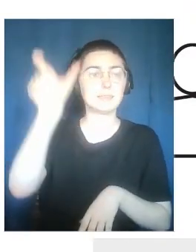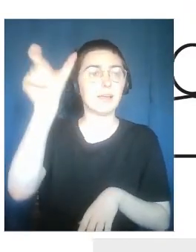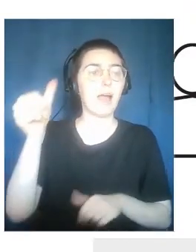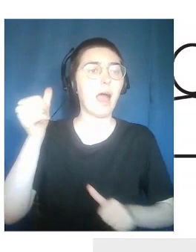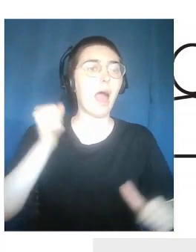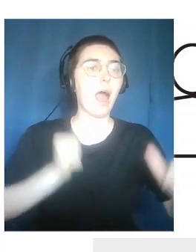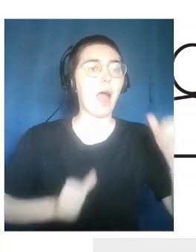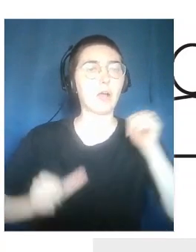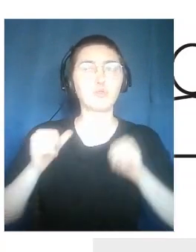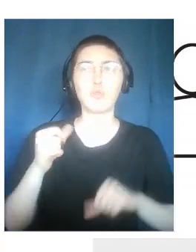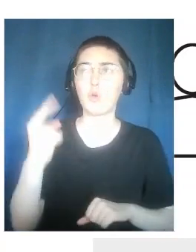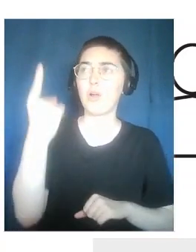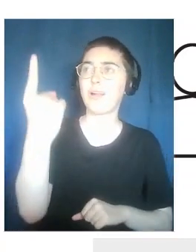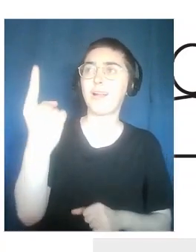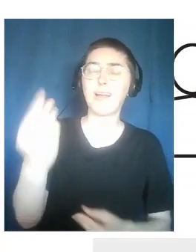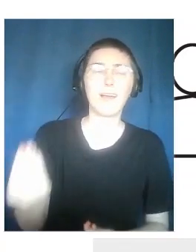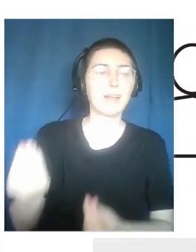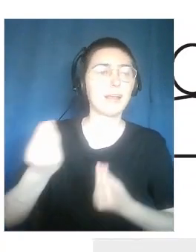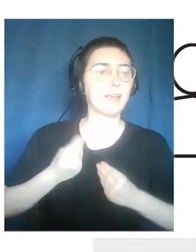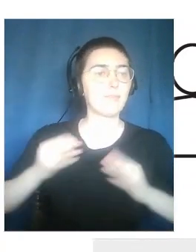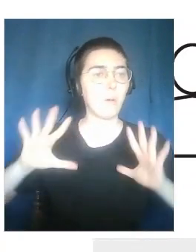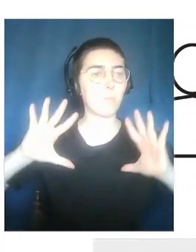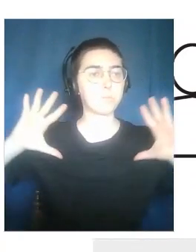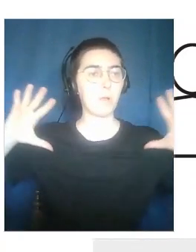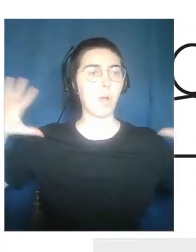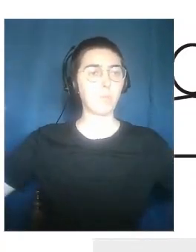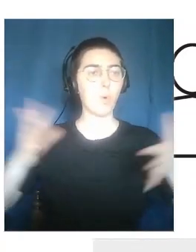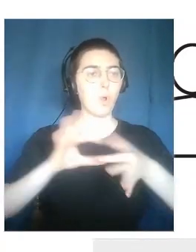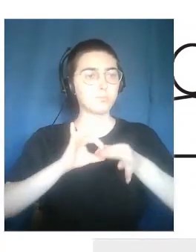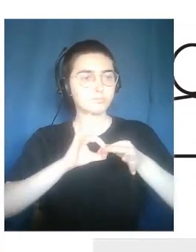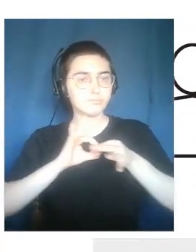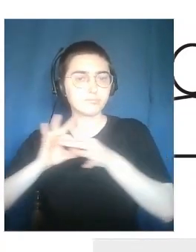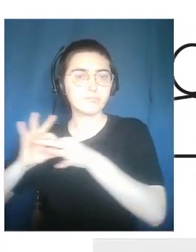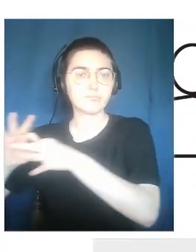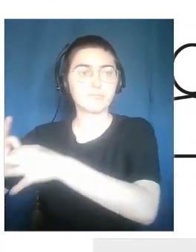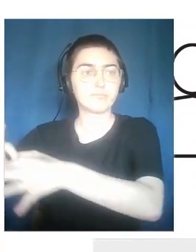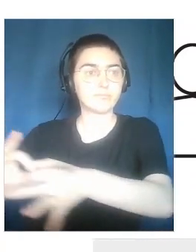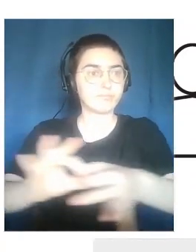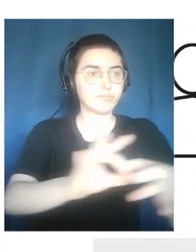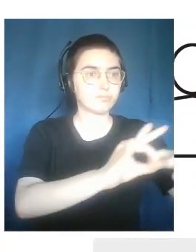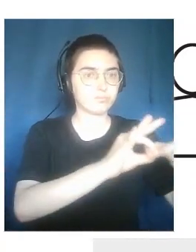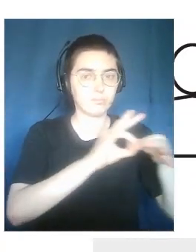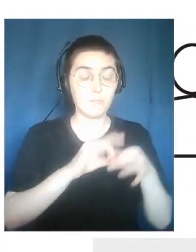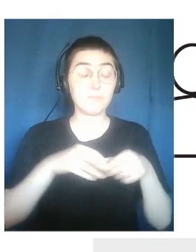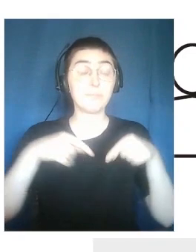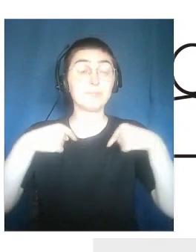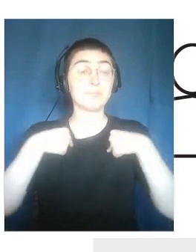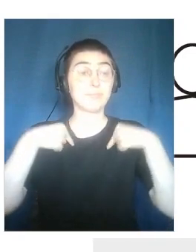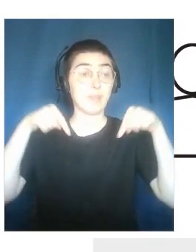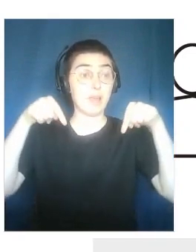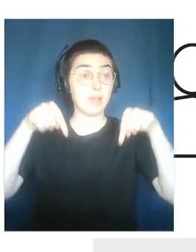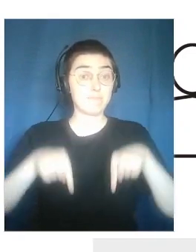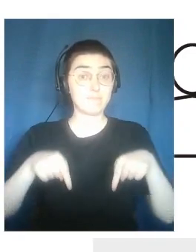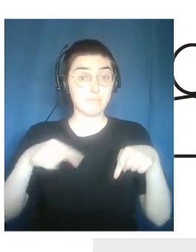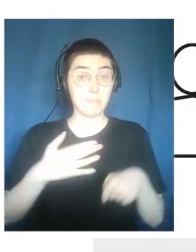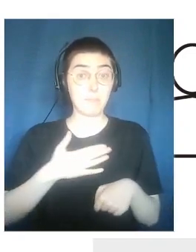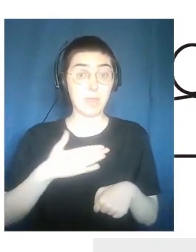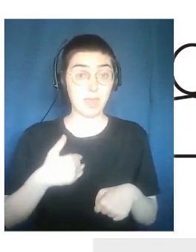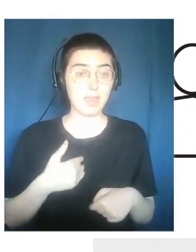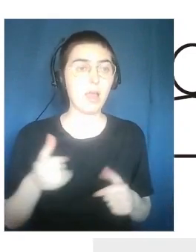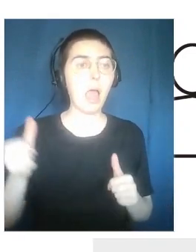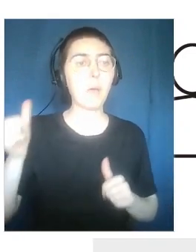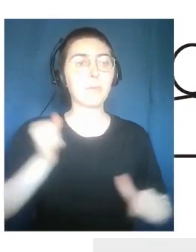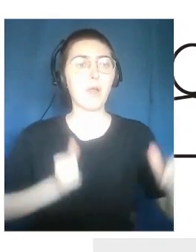our attention. So I feel my presence in a performance when I can transform an intention